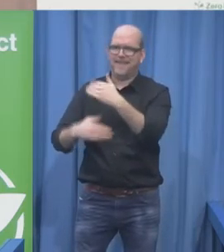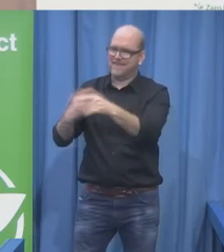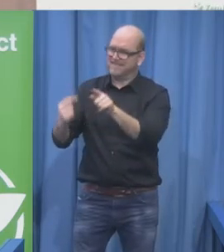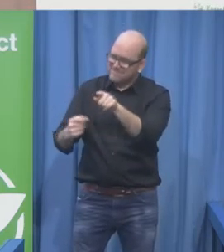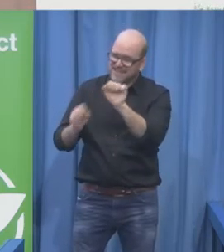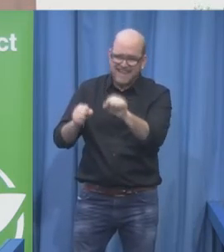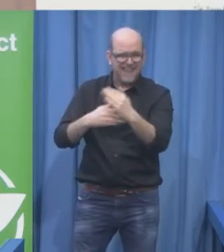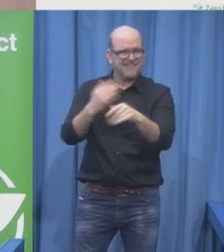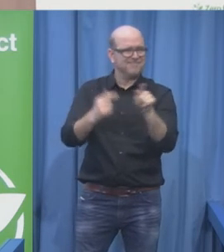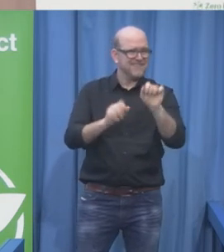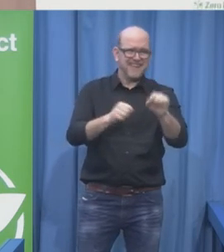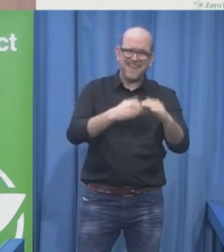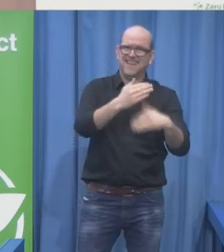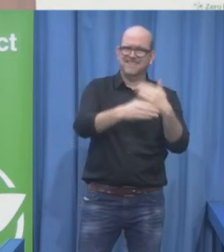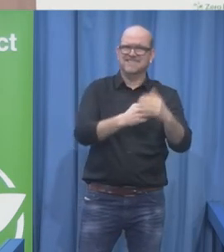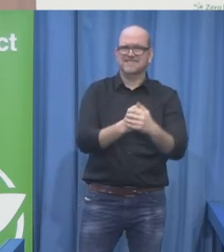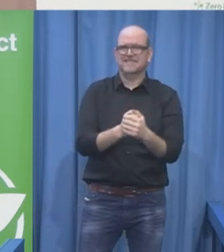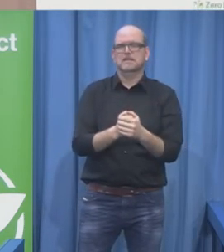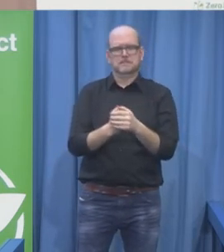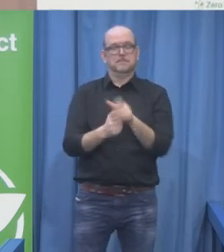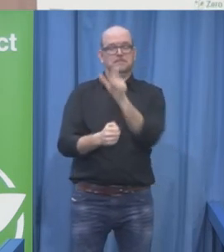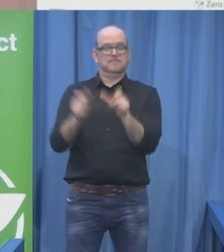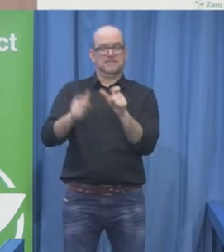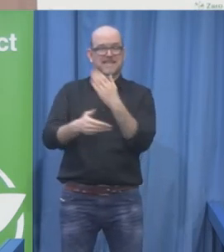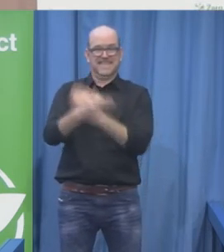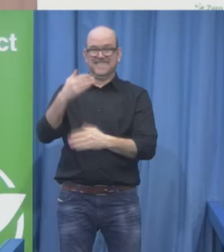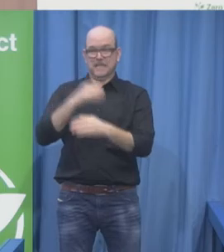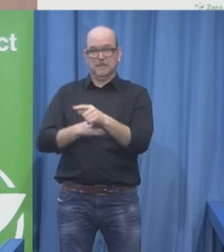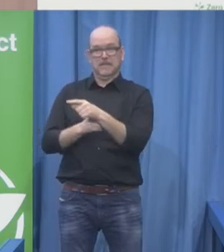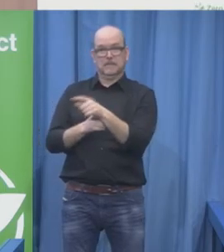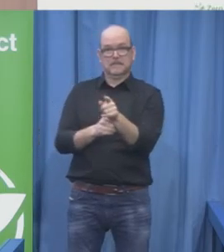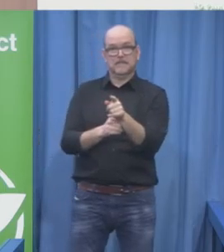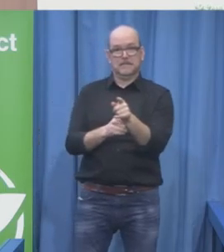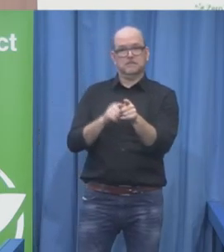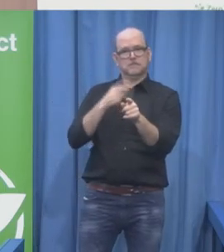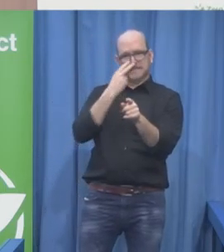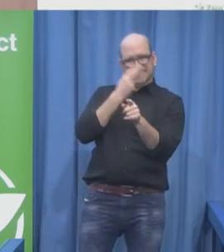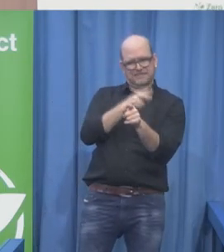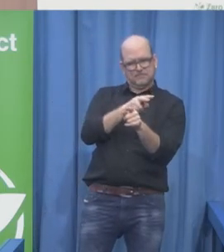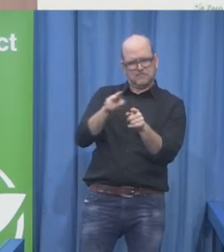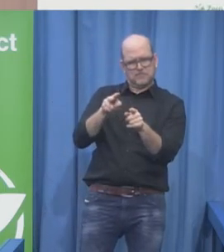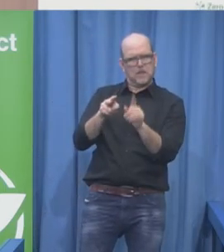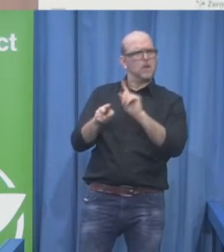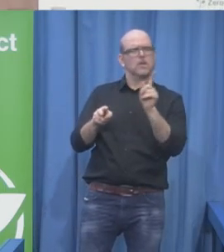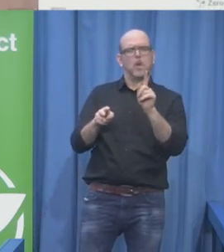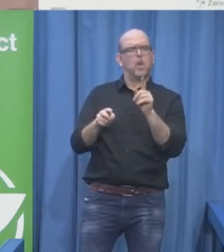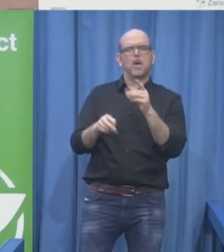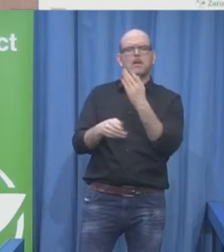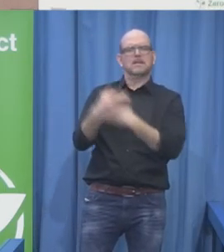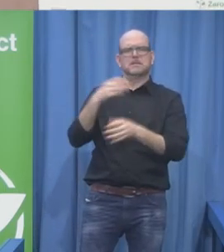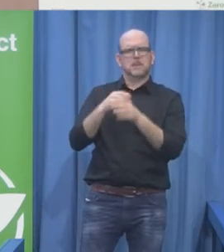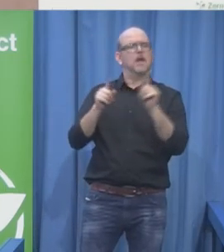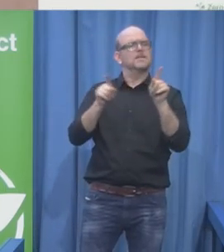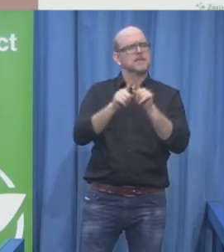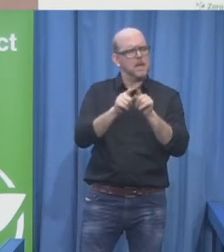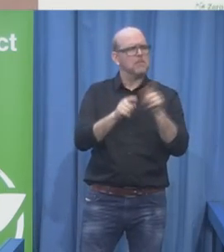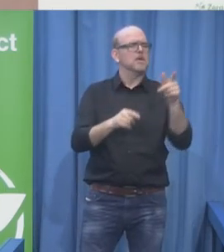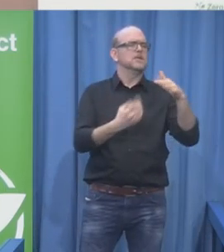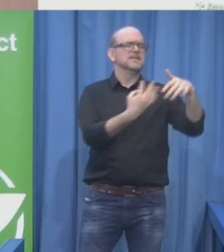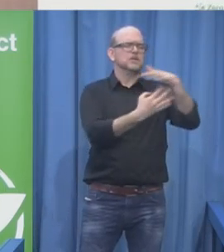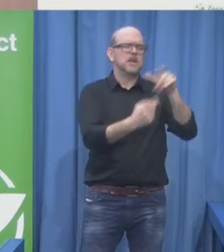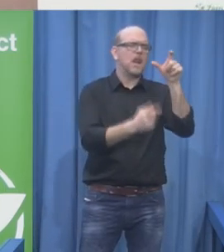Persons with disabilities and the various social groups, once empowered through concrete actions,